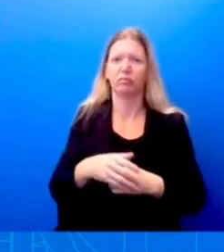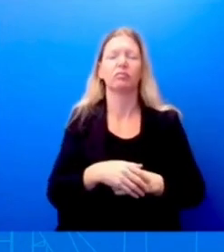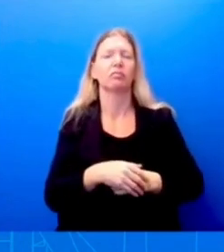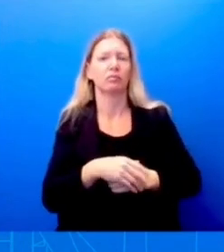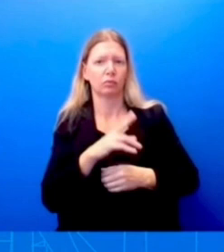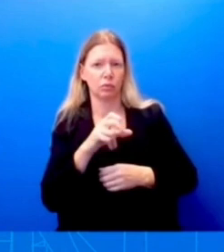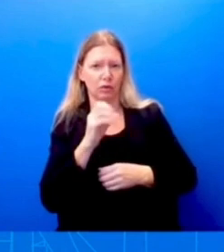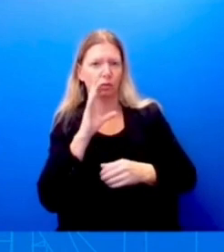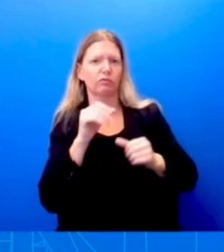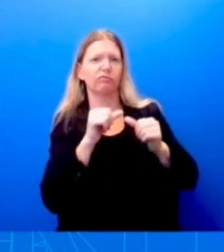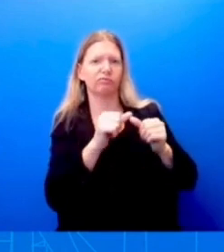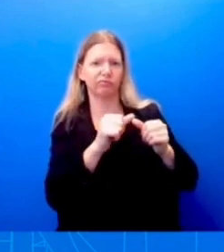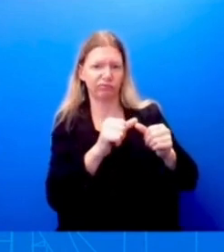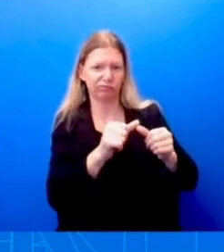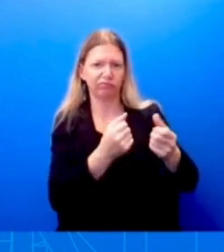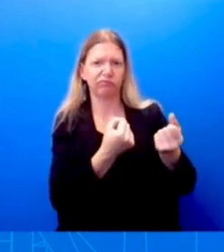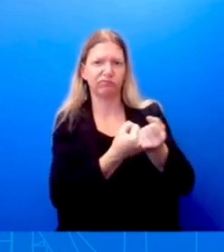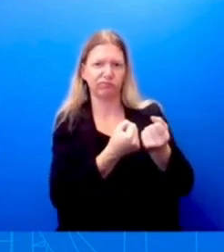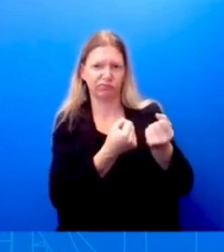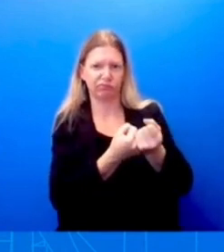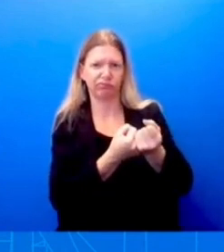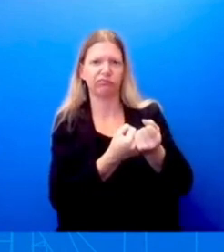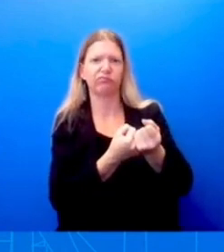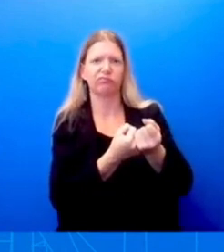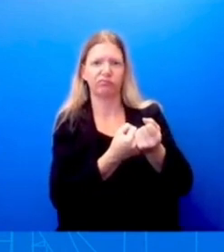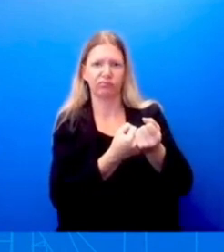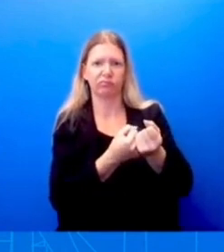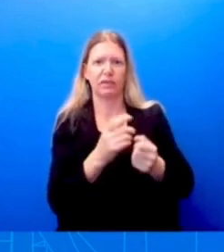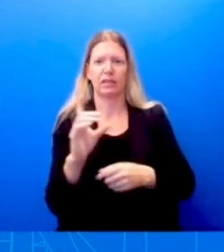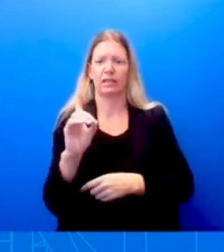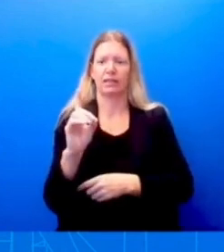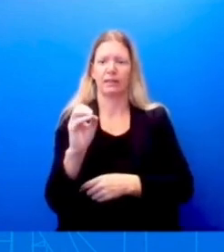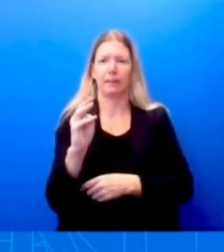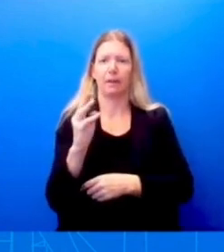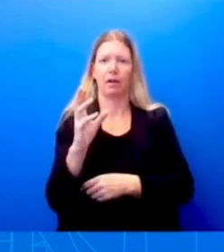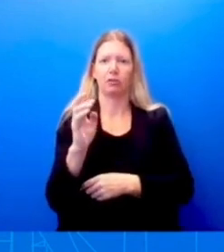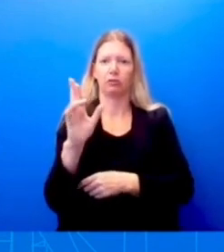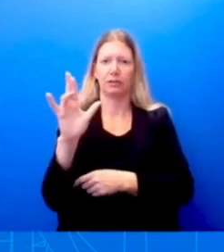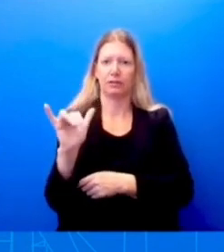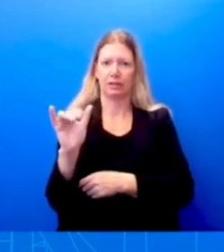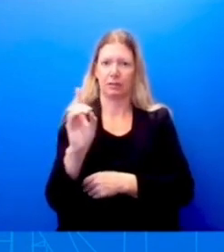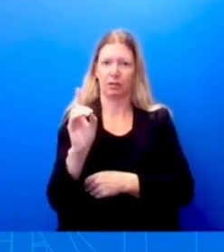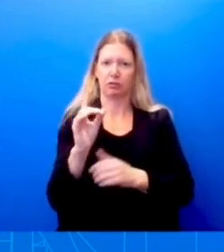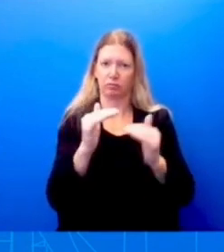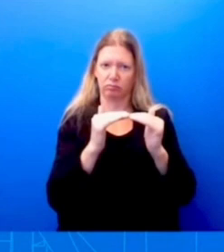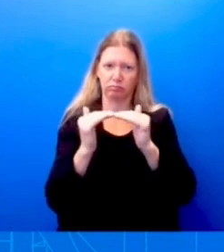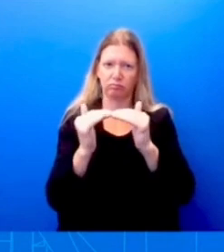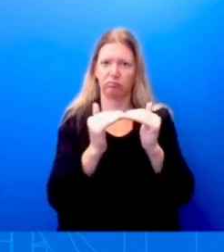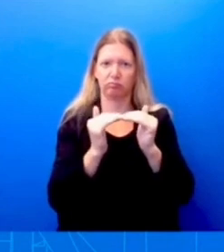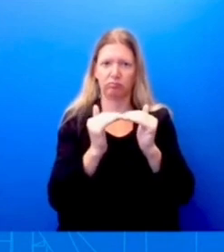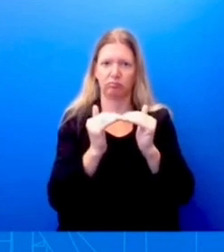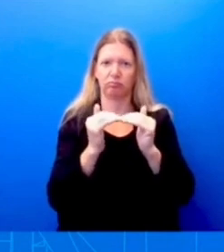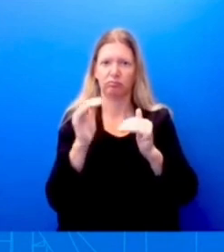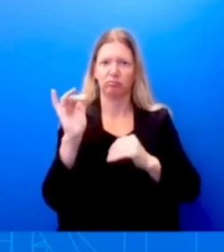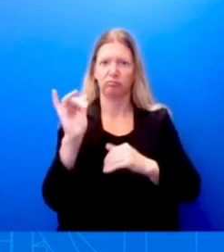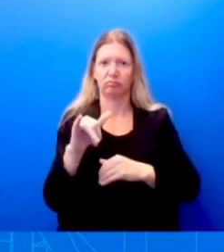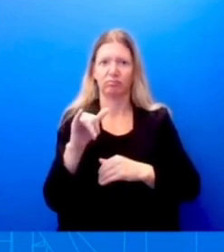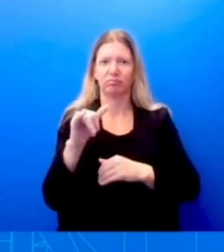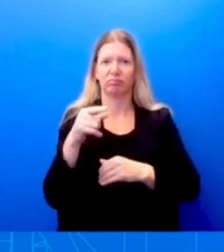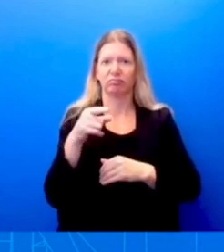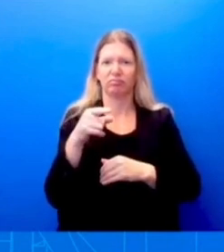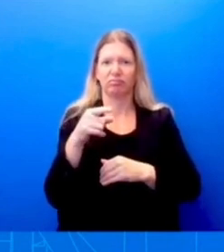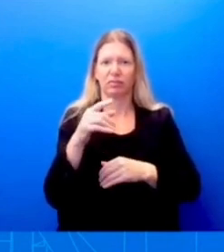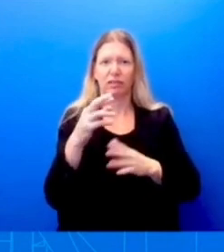of democracy, uh, and the rule of law in Venezuela. That is something that we're going to continue to do and has been our longstanding